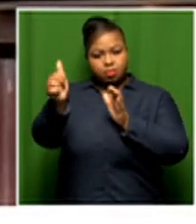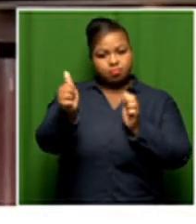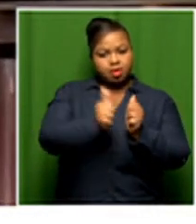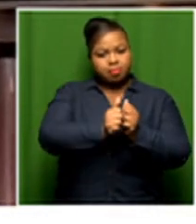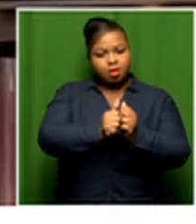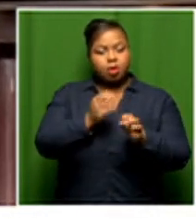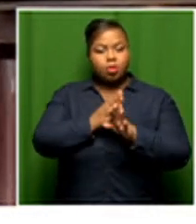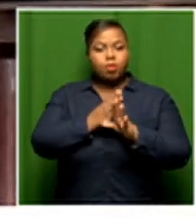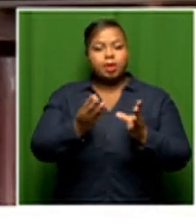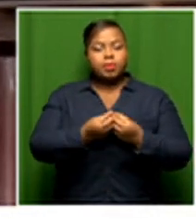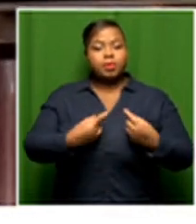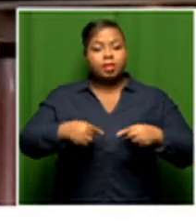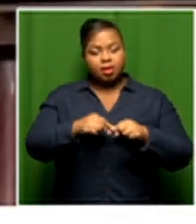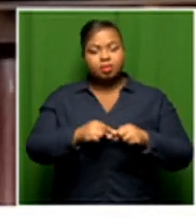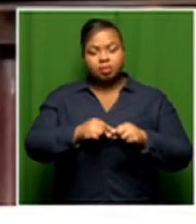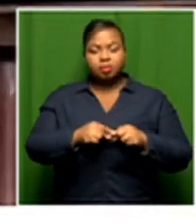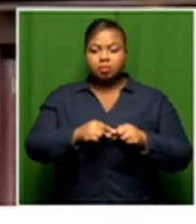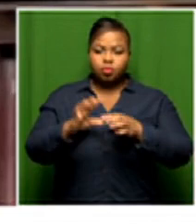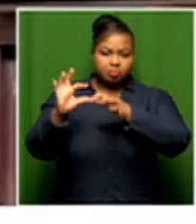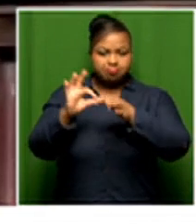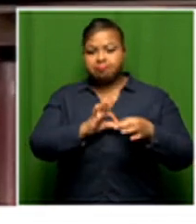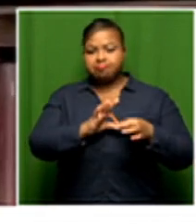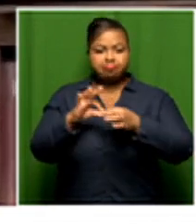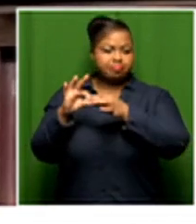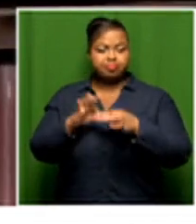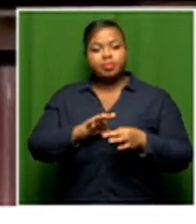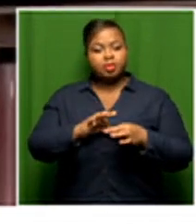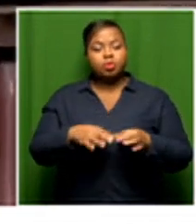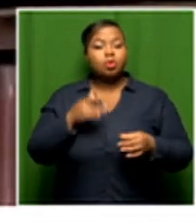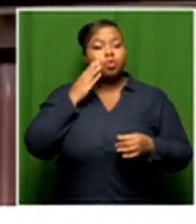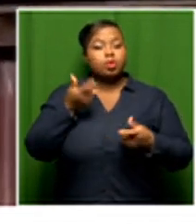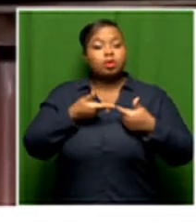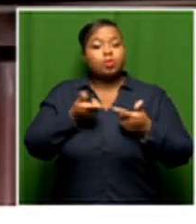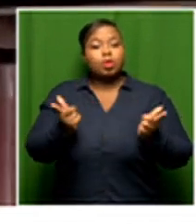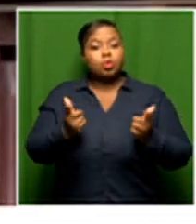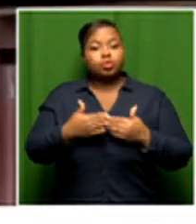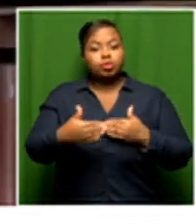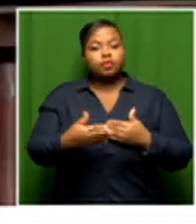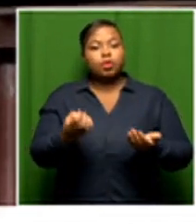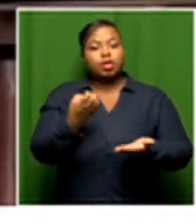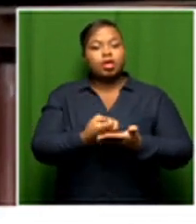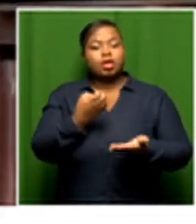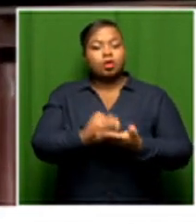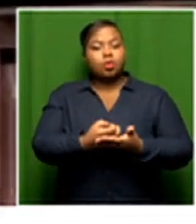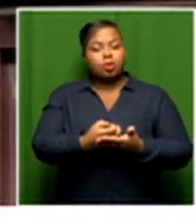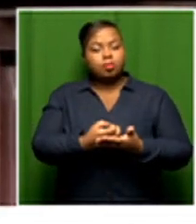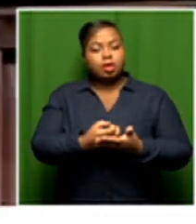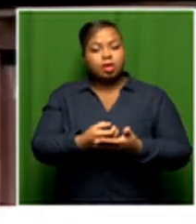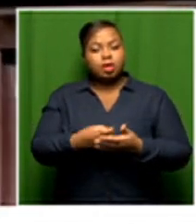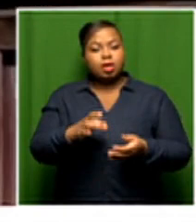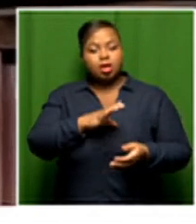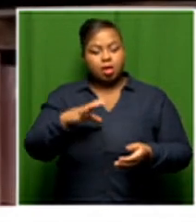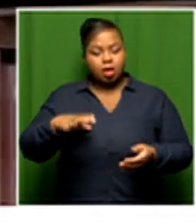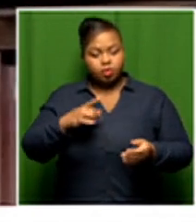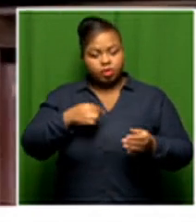and adhere to it that let's work together during the launch of our economic council of